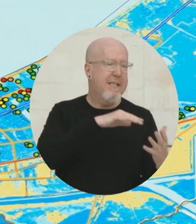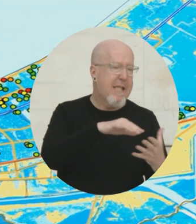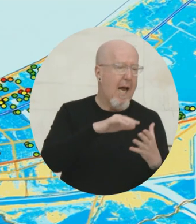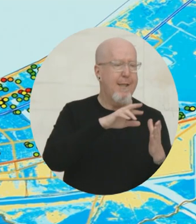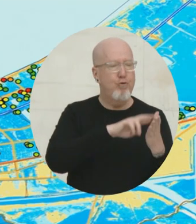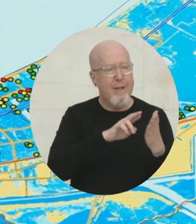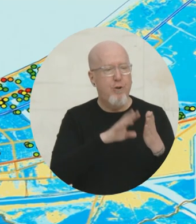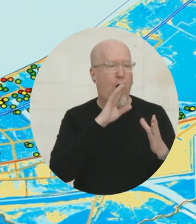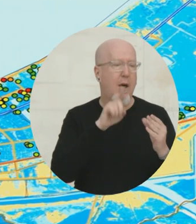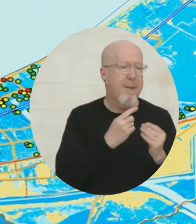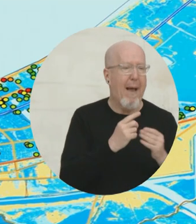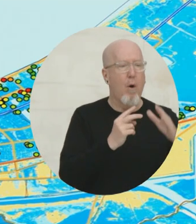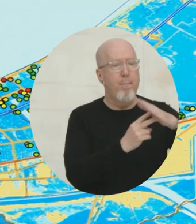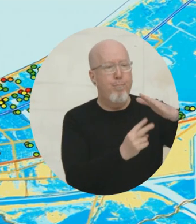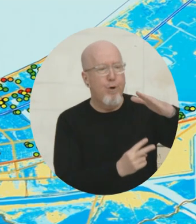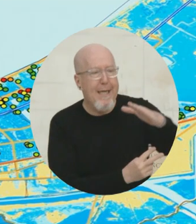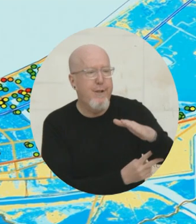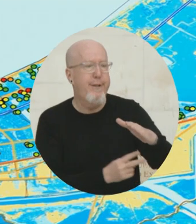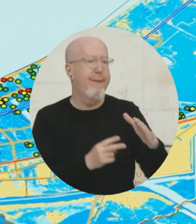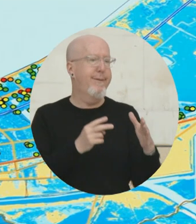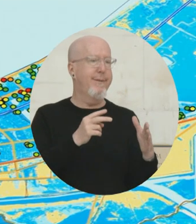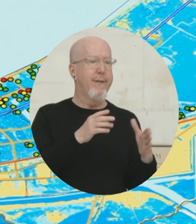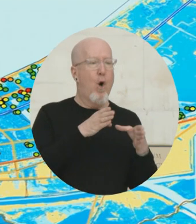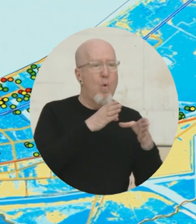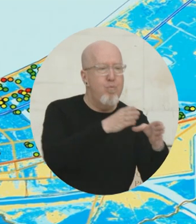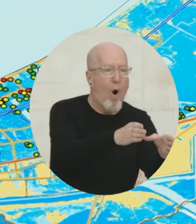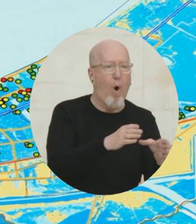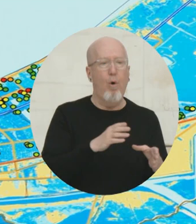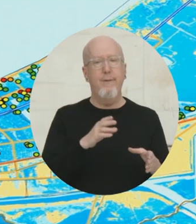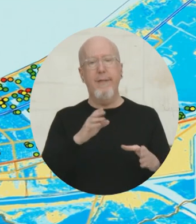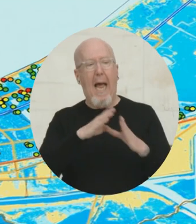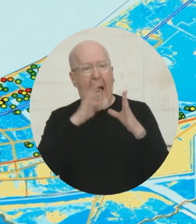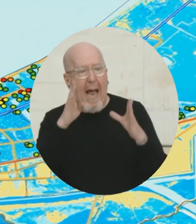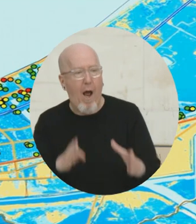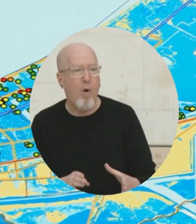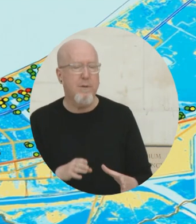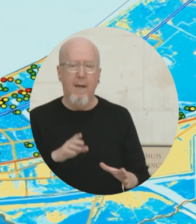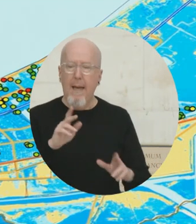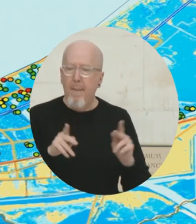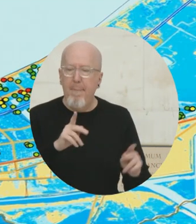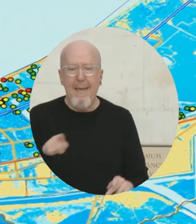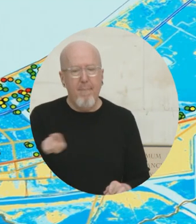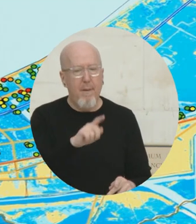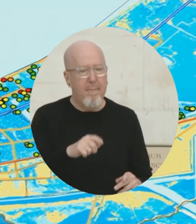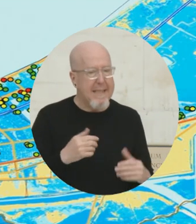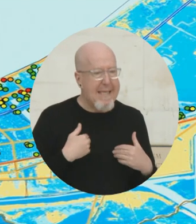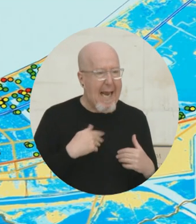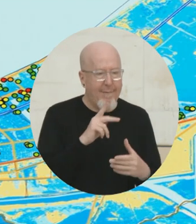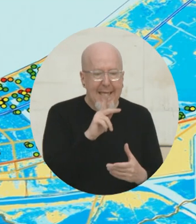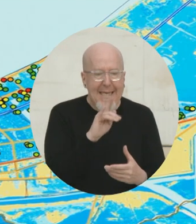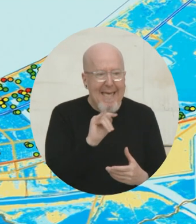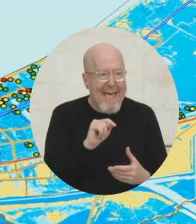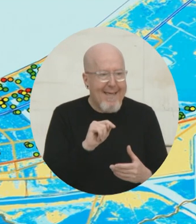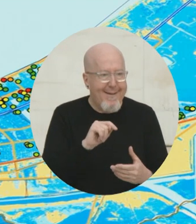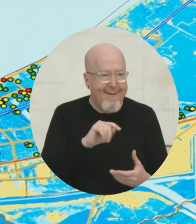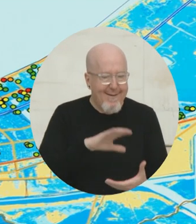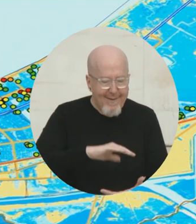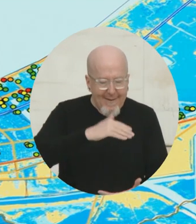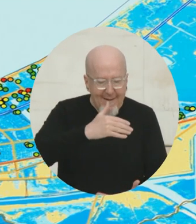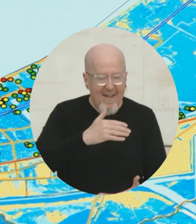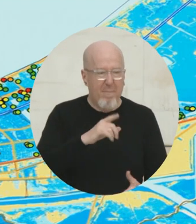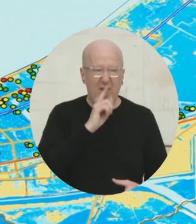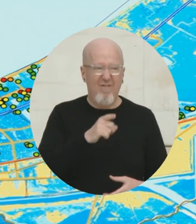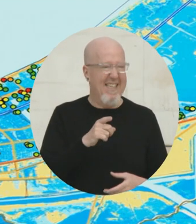about housing and buildings and kits and all that kind of stuff. And that seemed interesting to some degree, but didn't match what we saw,